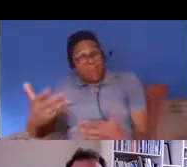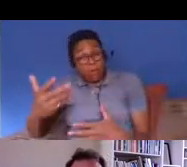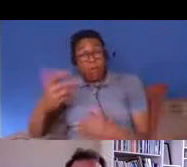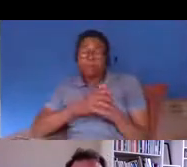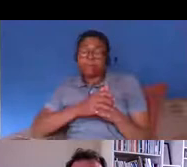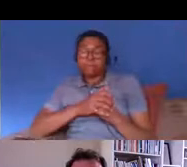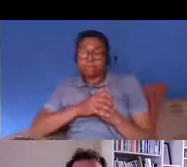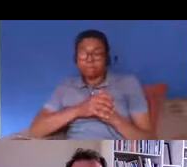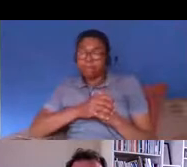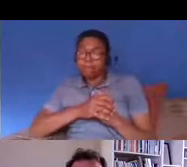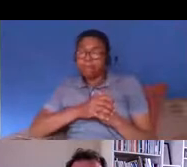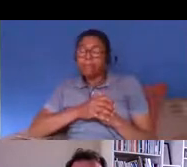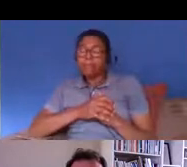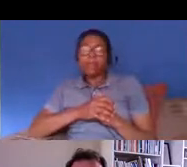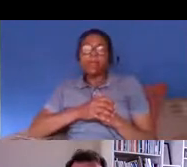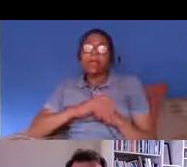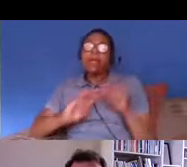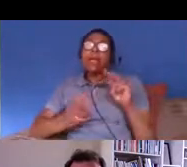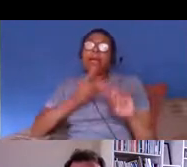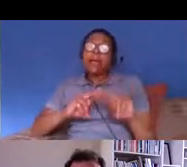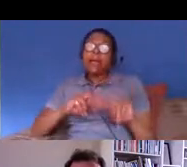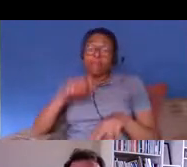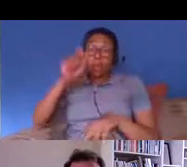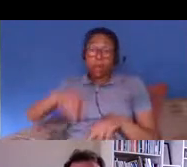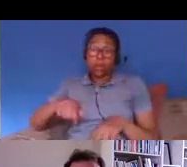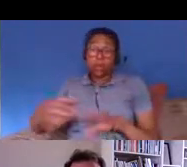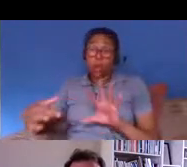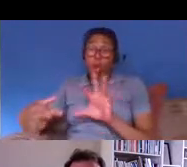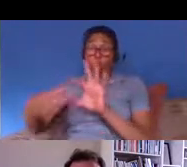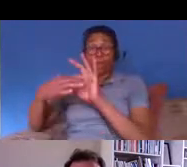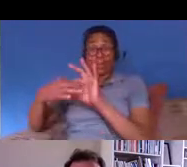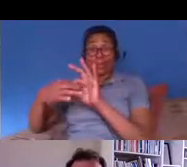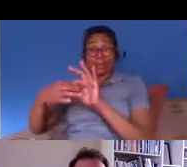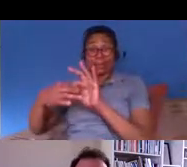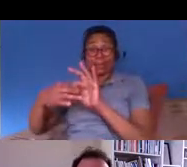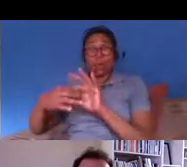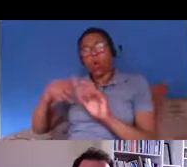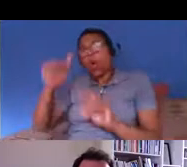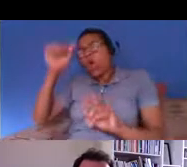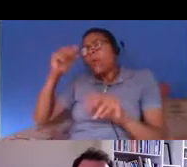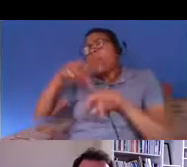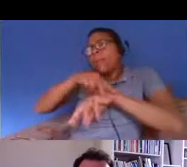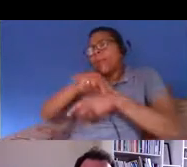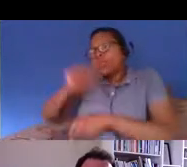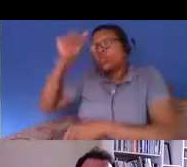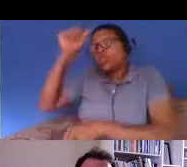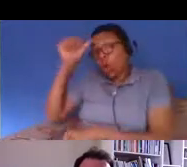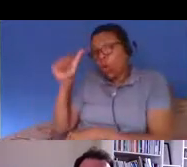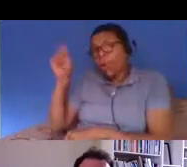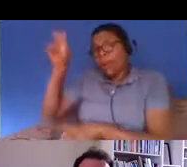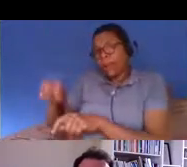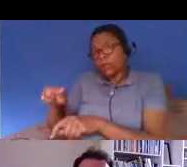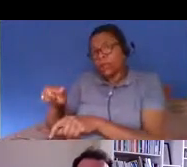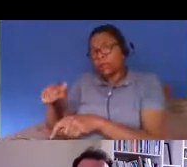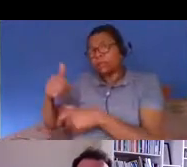um if if somebody is in contact with the police they will check their immigration status report them to the home office and then they